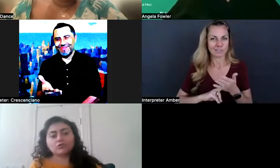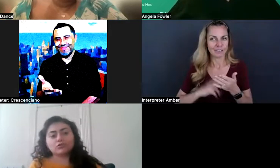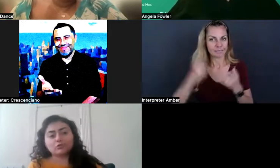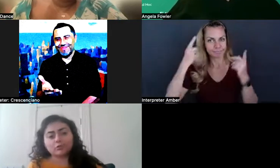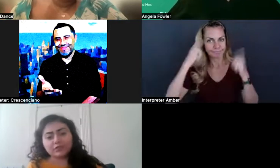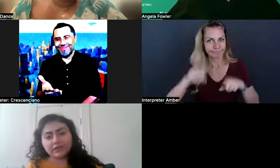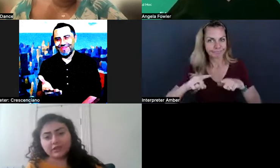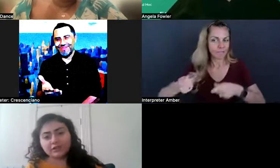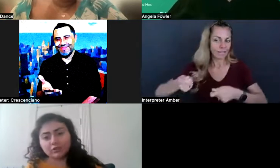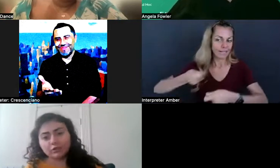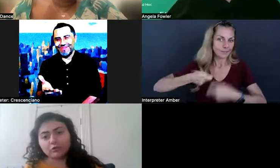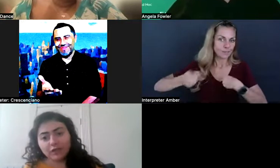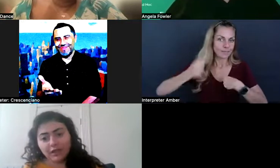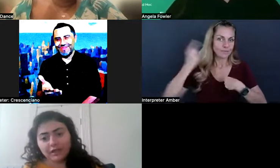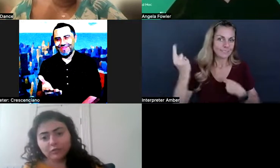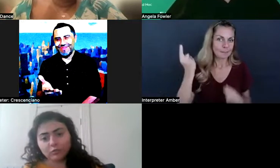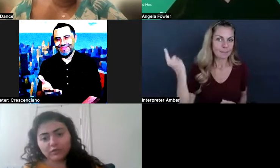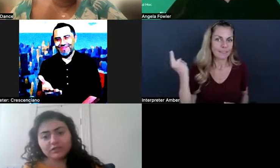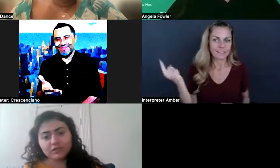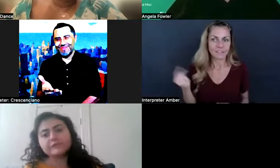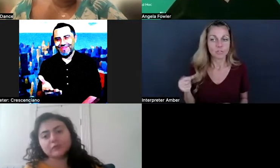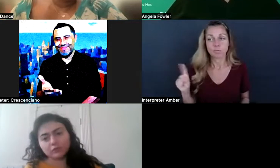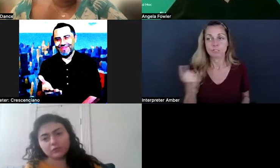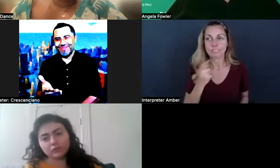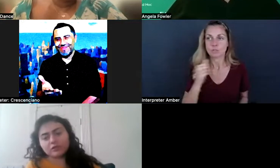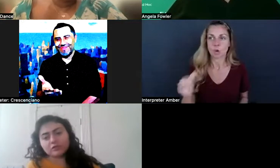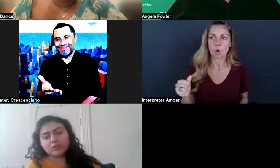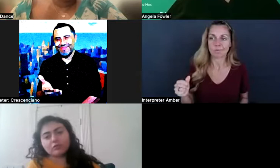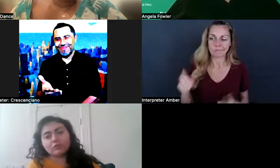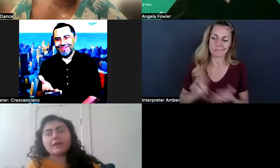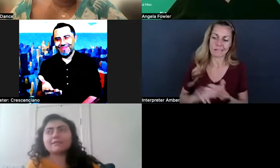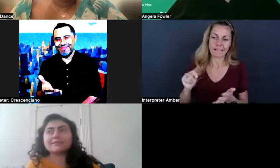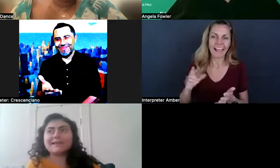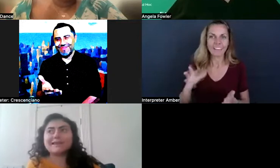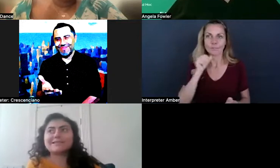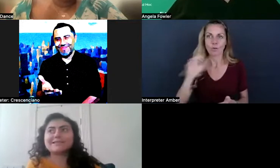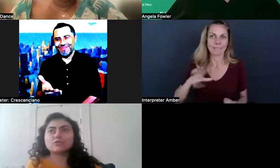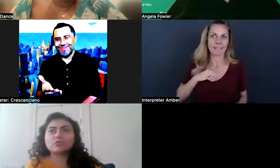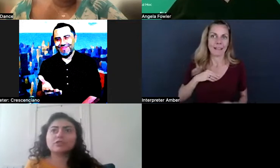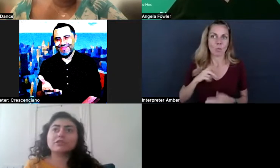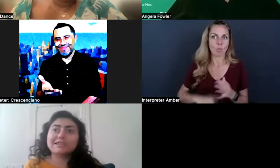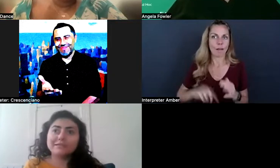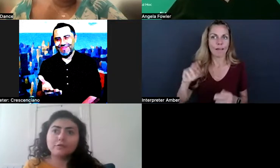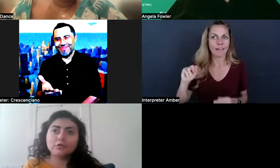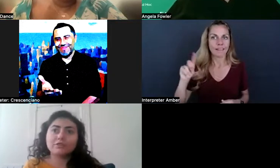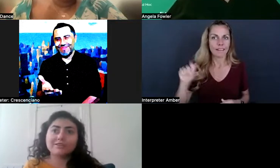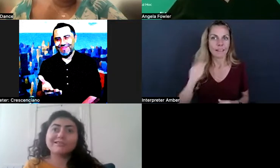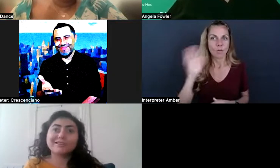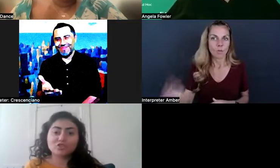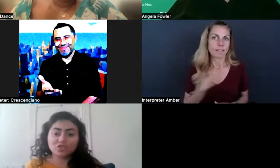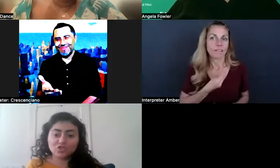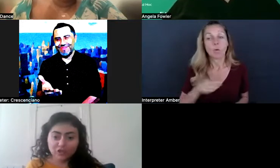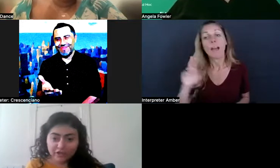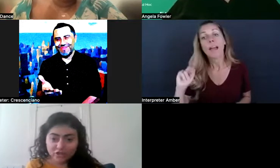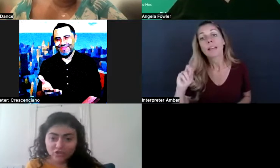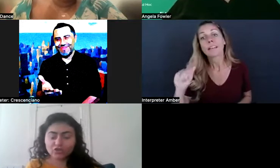you just don't sign it and don't take what it gives you. So NDAs usually give you in